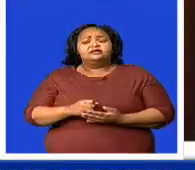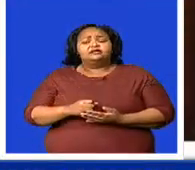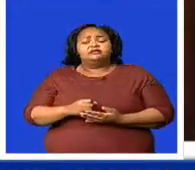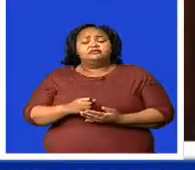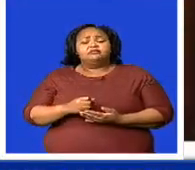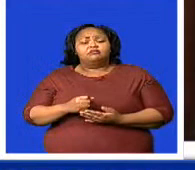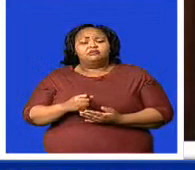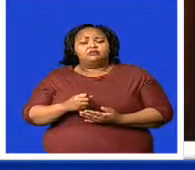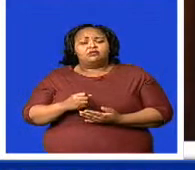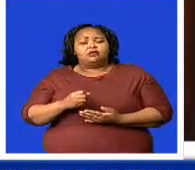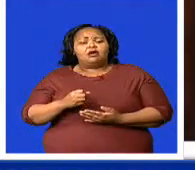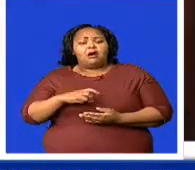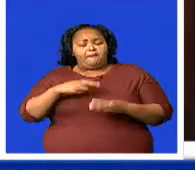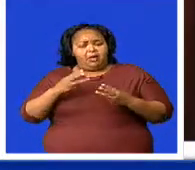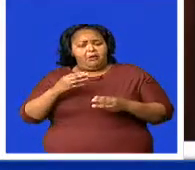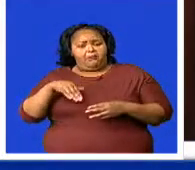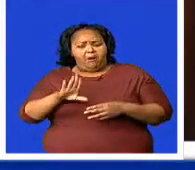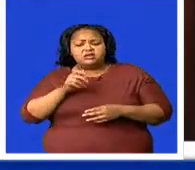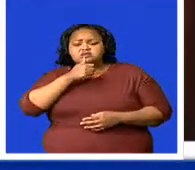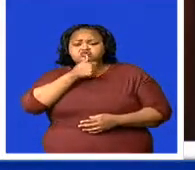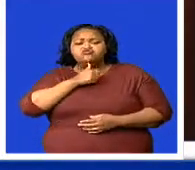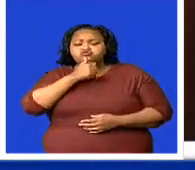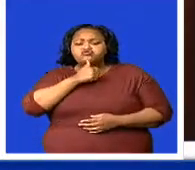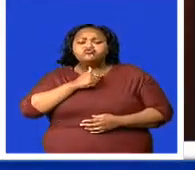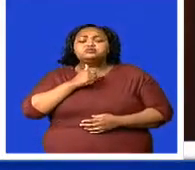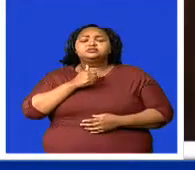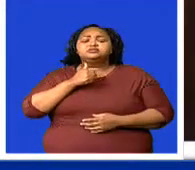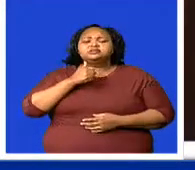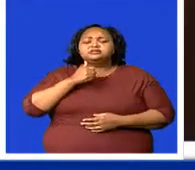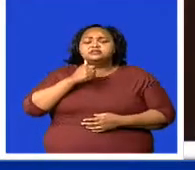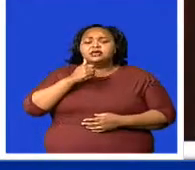7-10, the government,